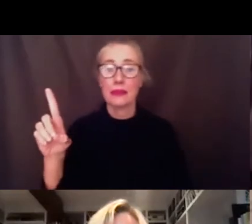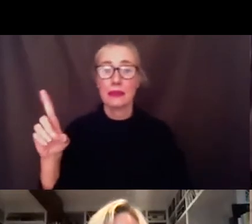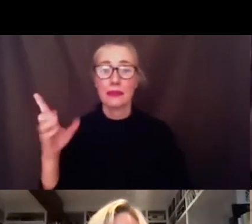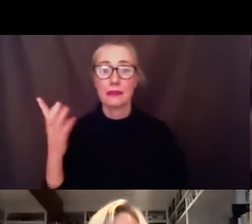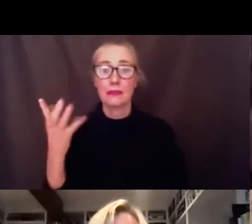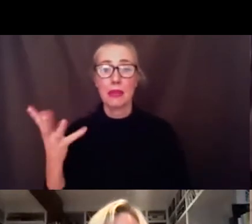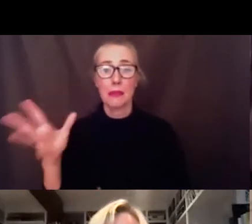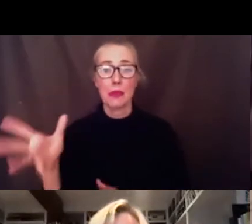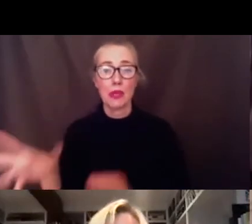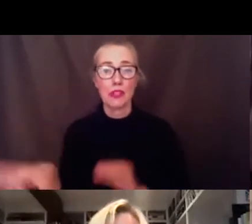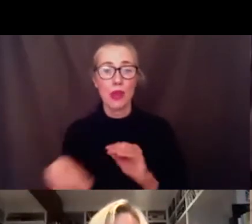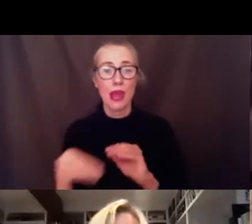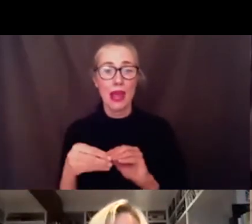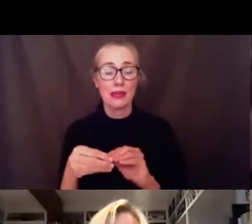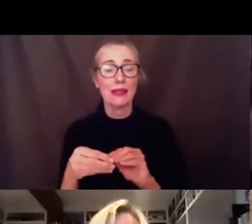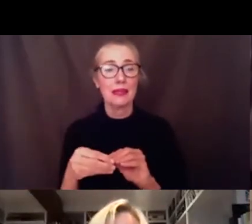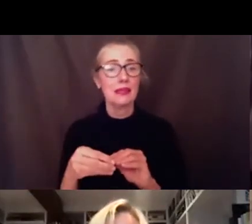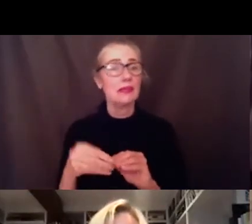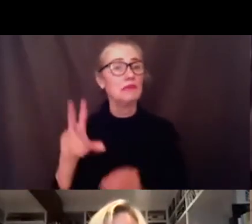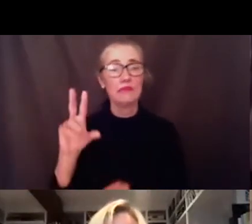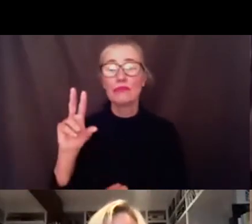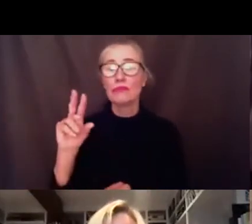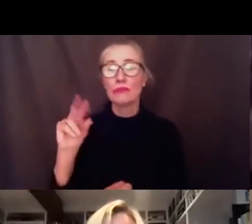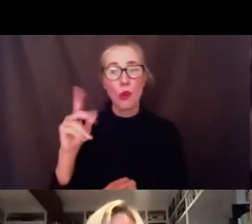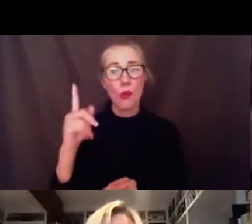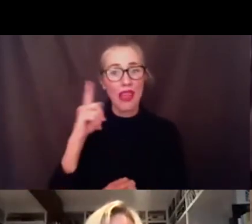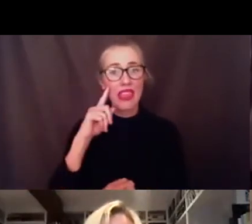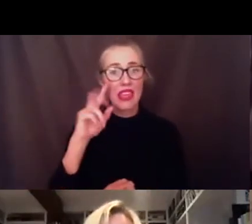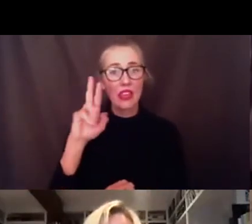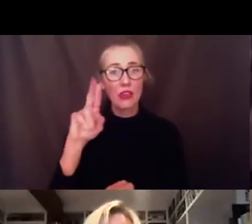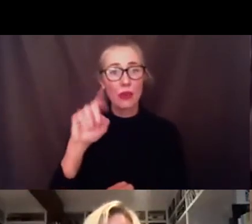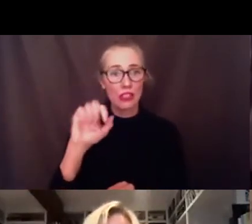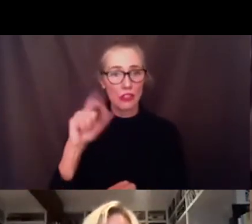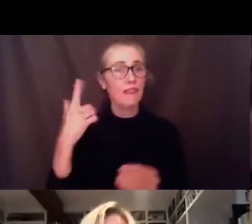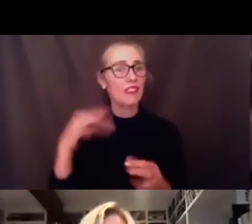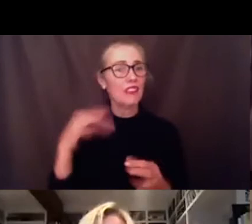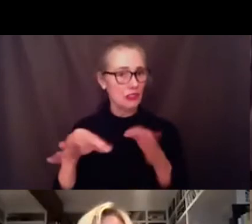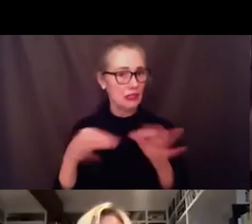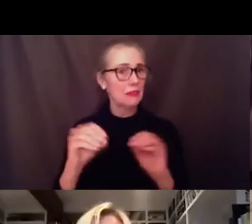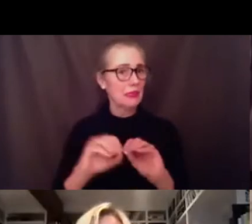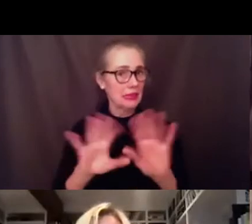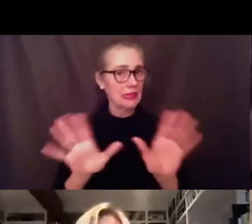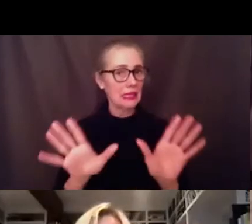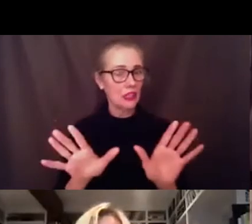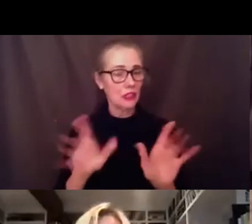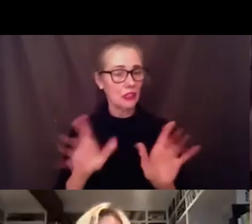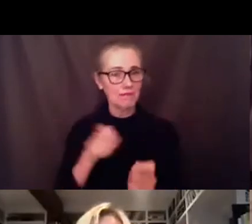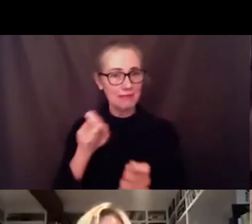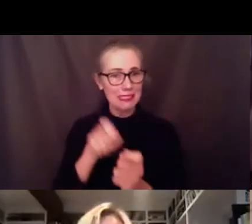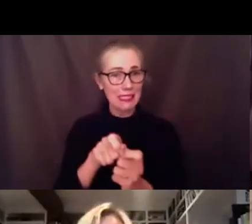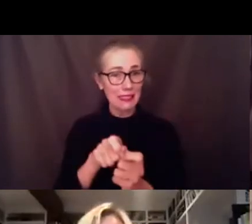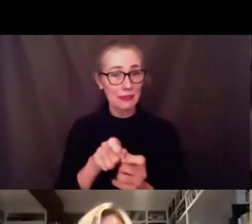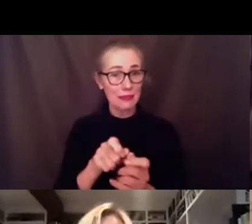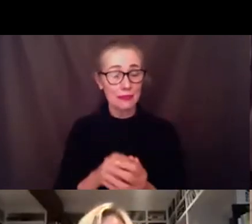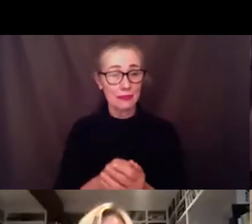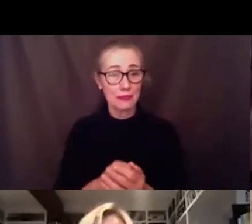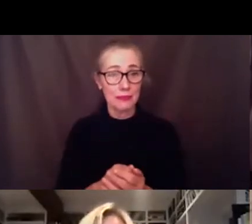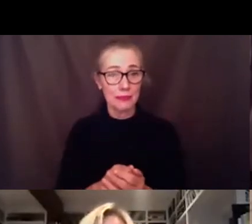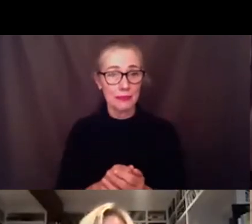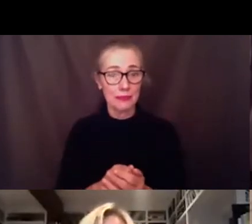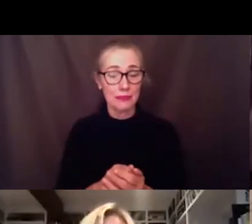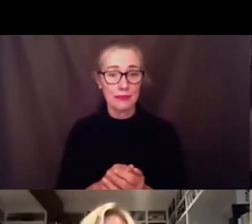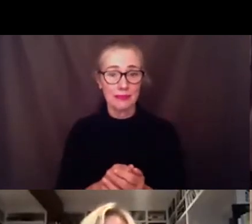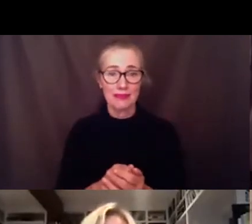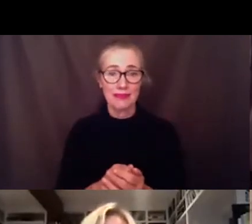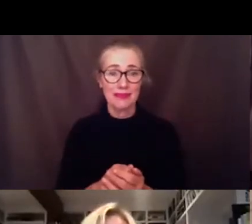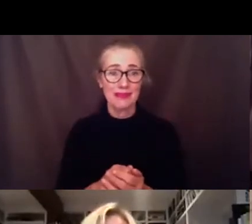uh no i mean i think rachel really hit it on the head there um you know this is i mean this is not rachel's in